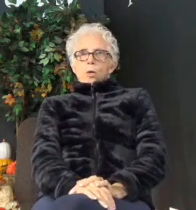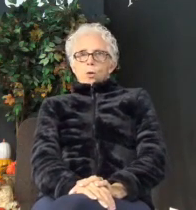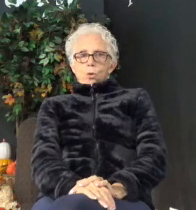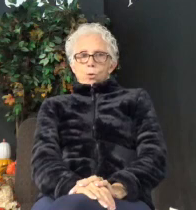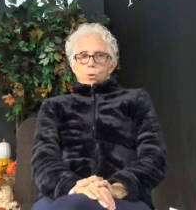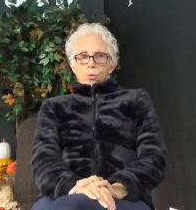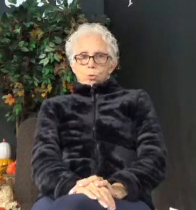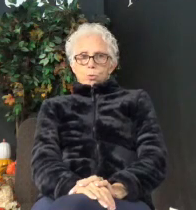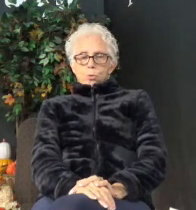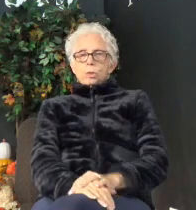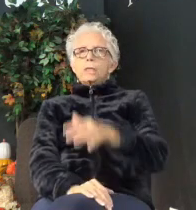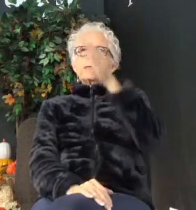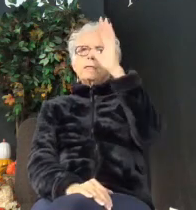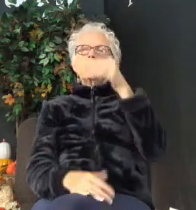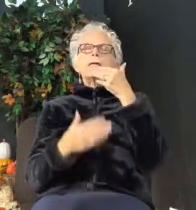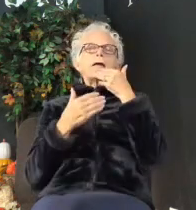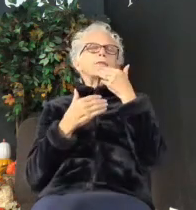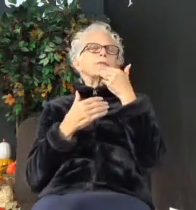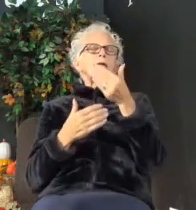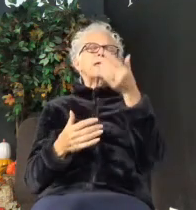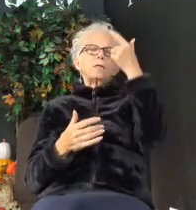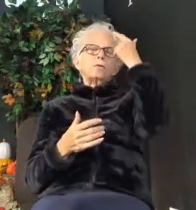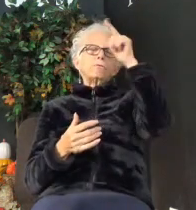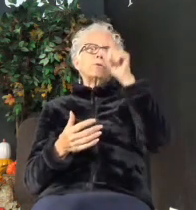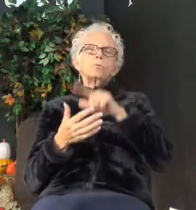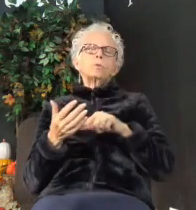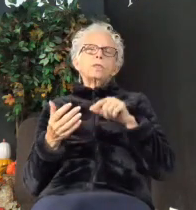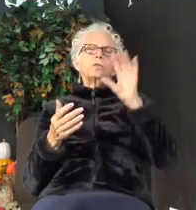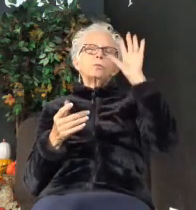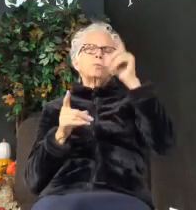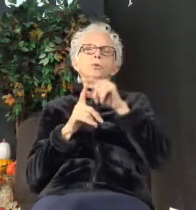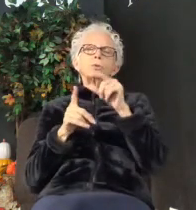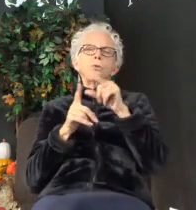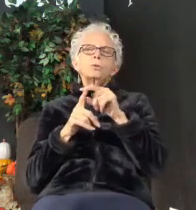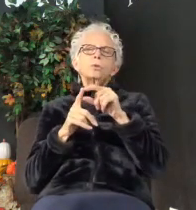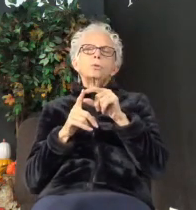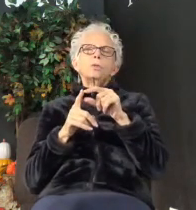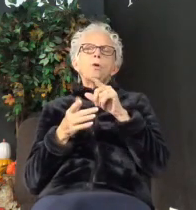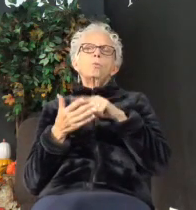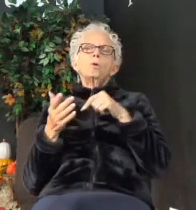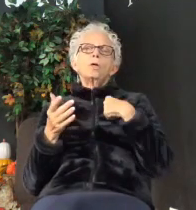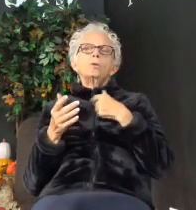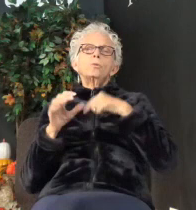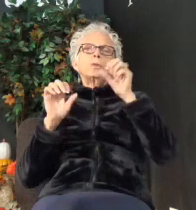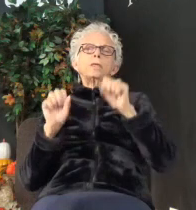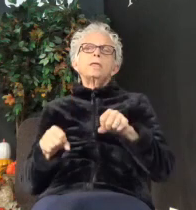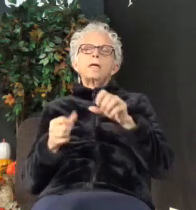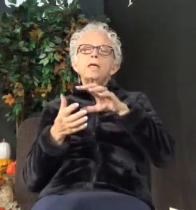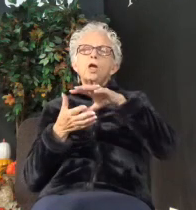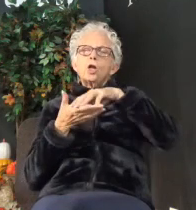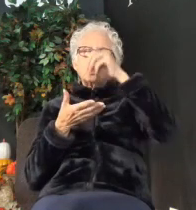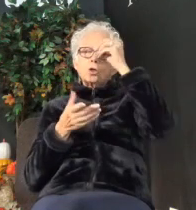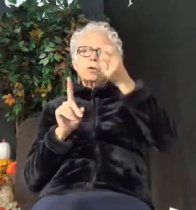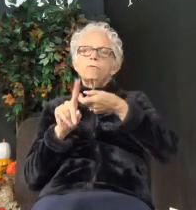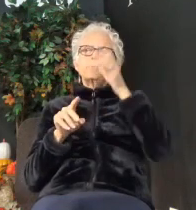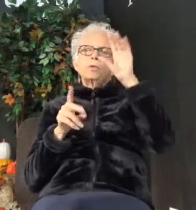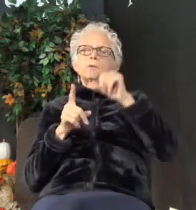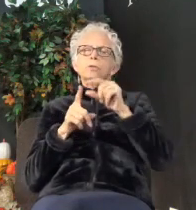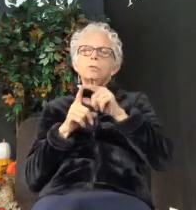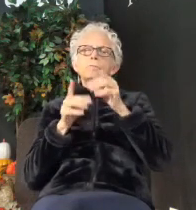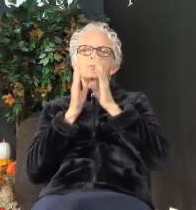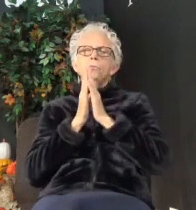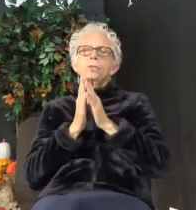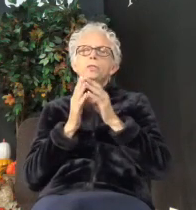God, I thank you for your word and for what we can learn from your word. God, pray that as we